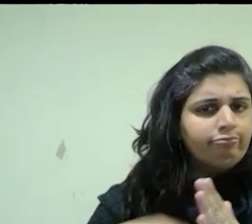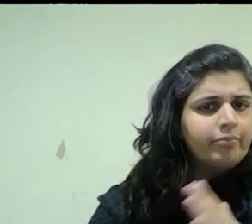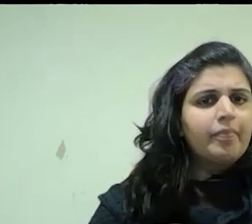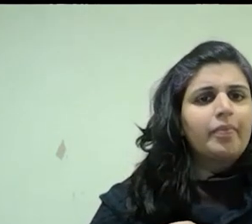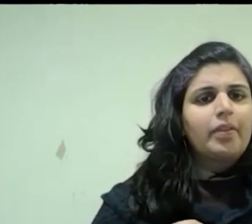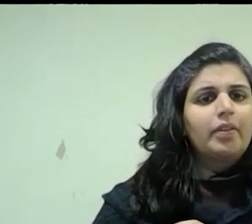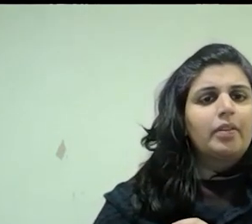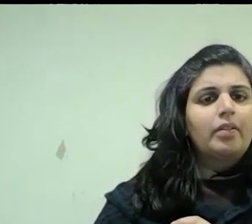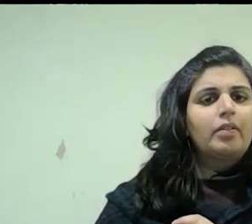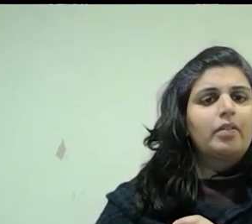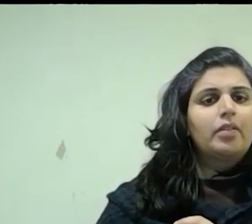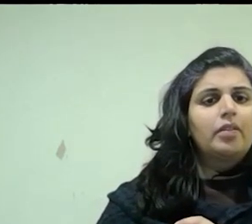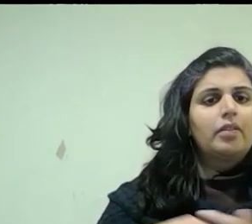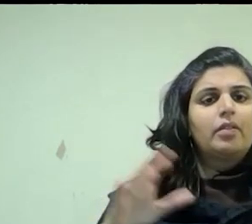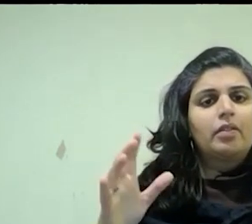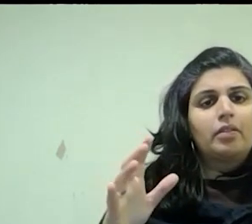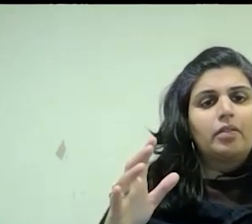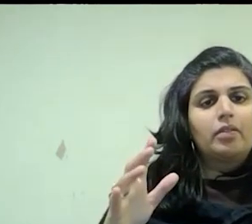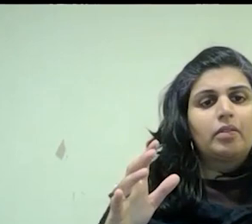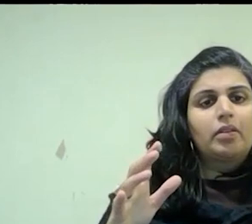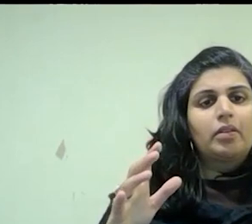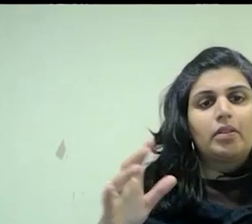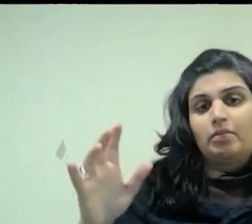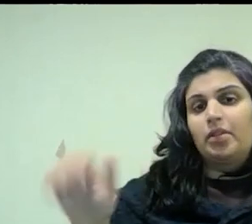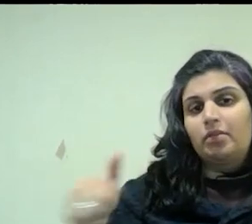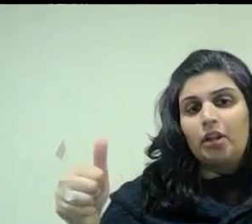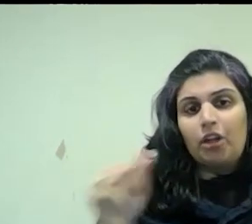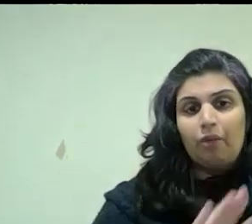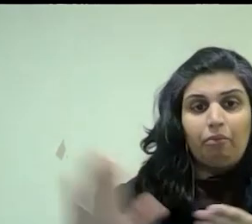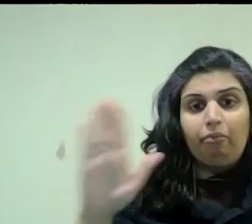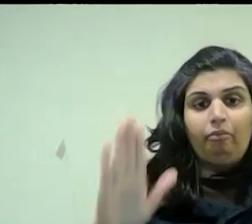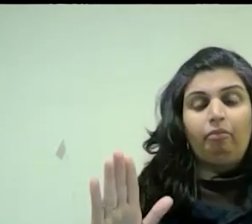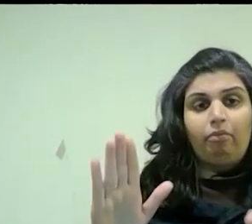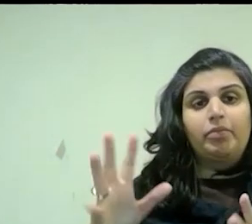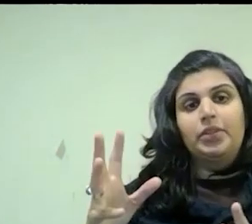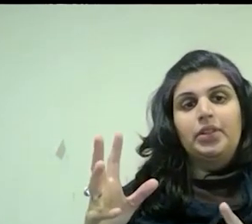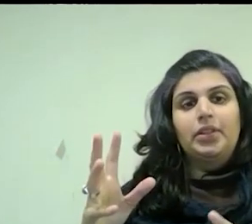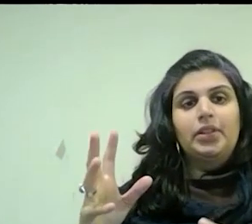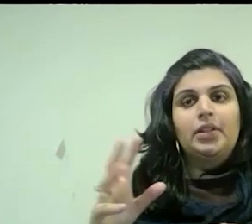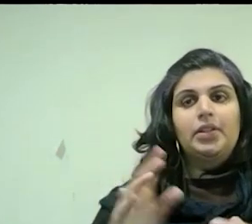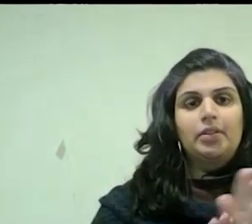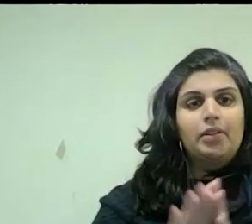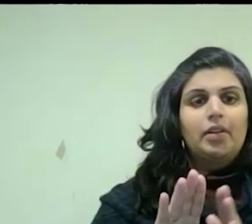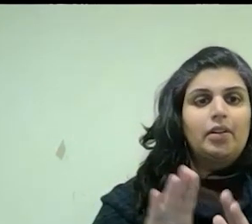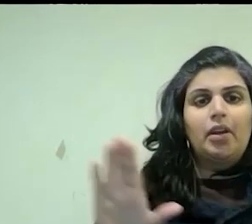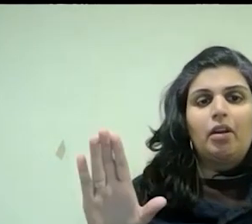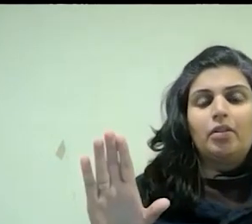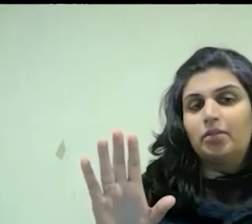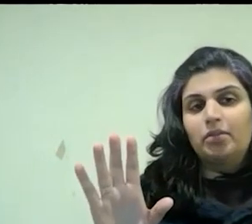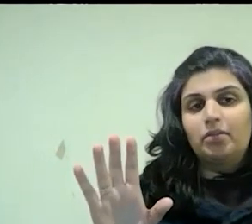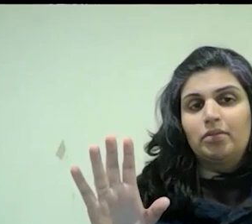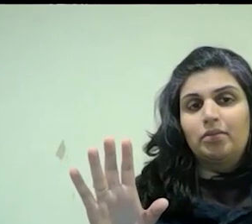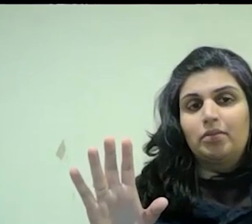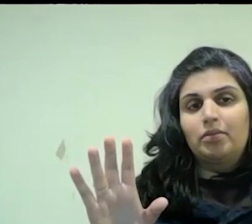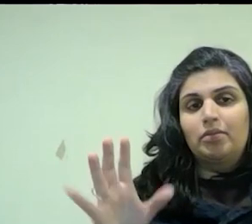Kojewal has probably written the most about this and he sort of makes dramas out of things and he, Kojewal, I sort of like it,